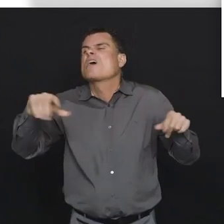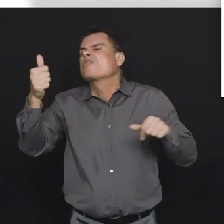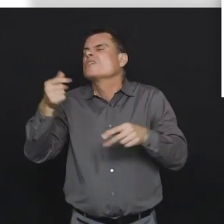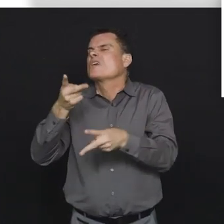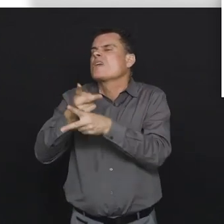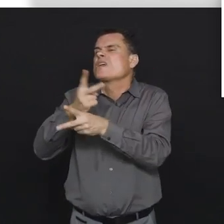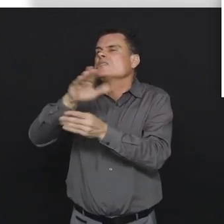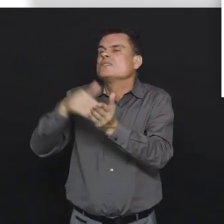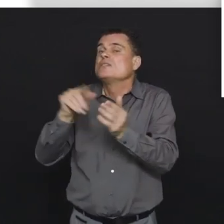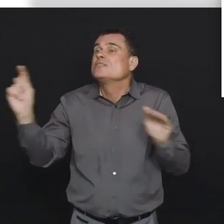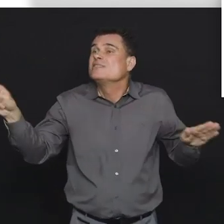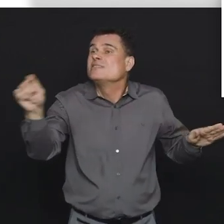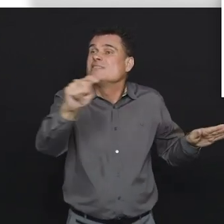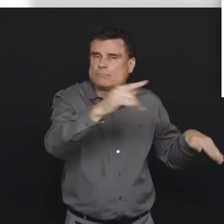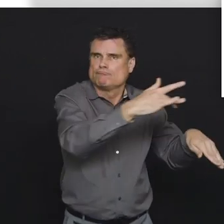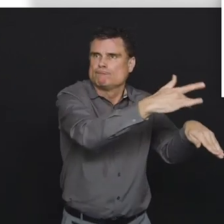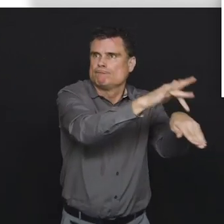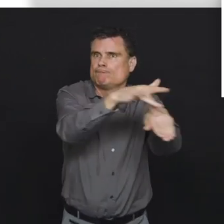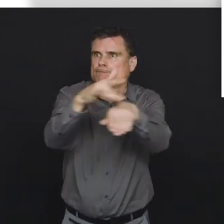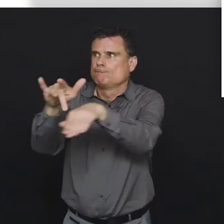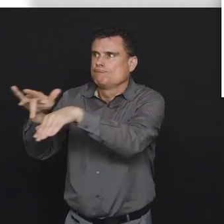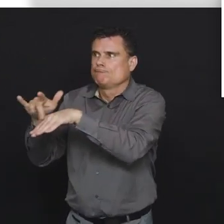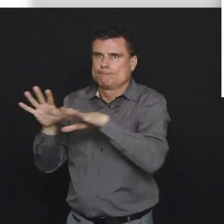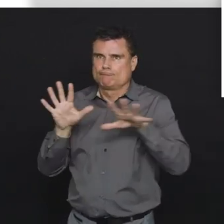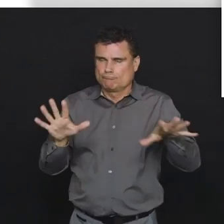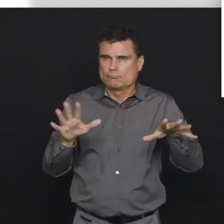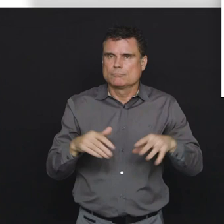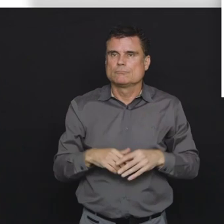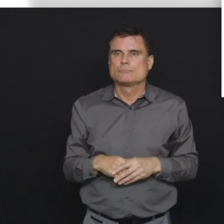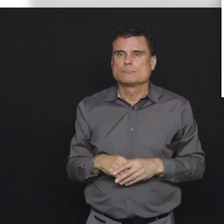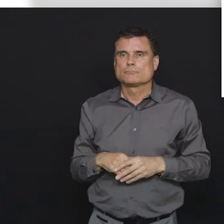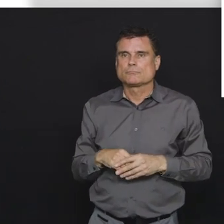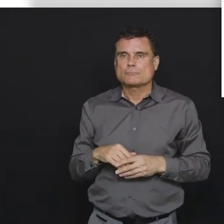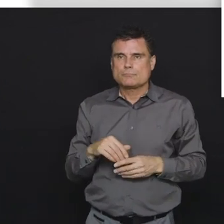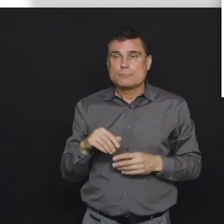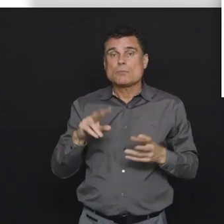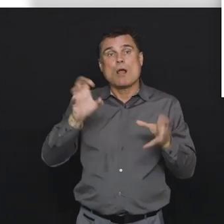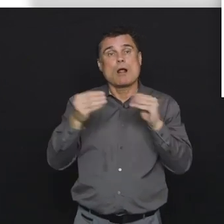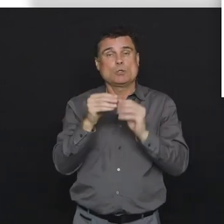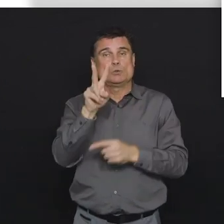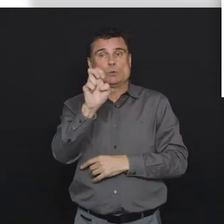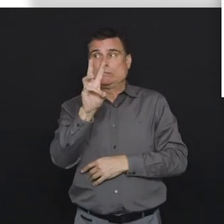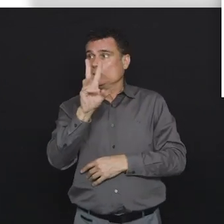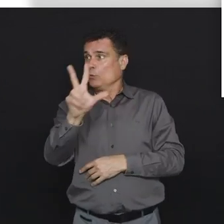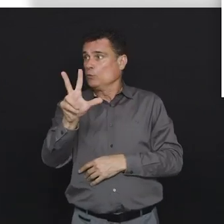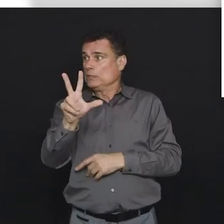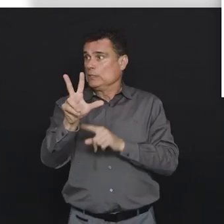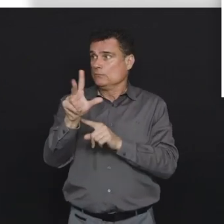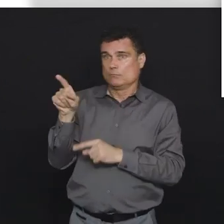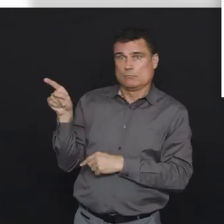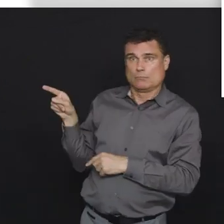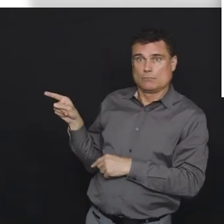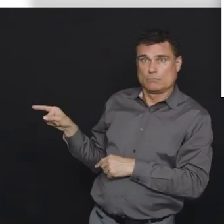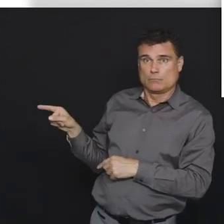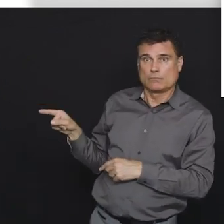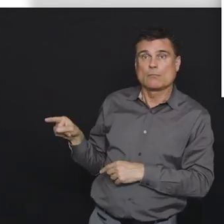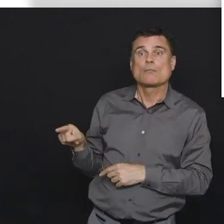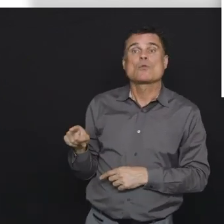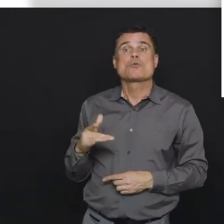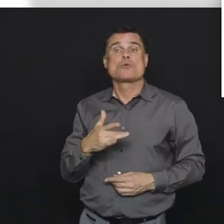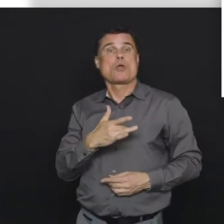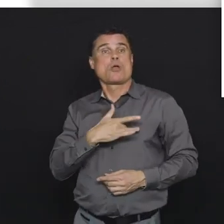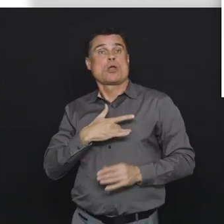other care in the healthcare system. So that adds to 263. And then we add